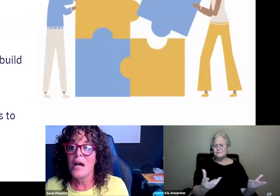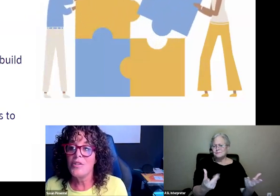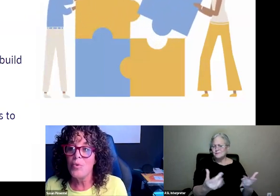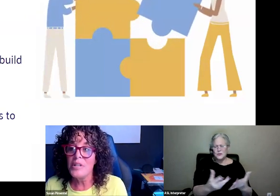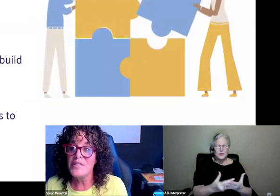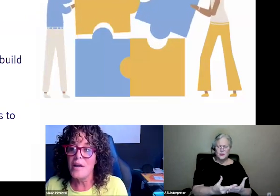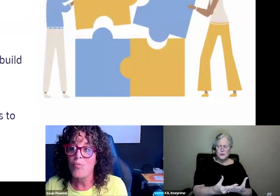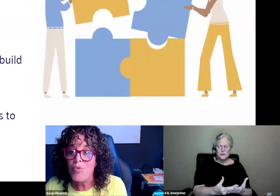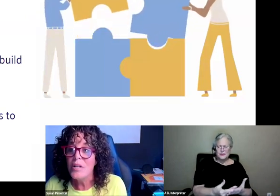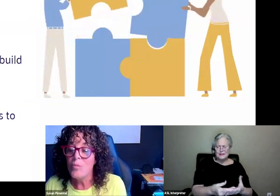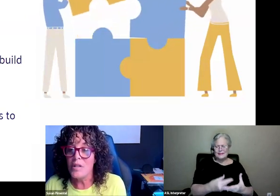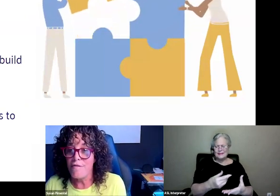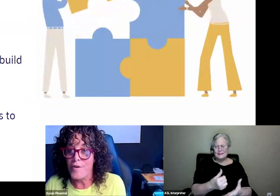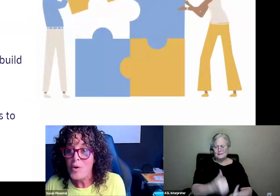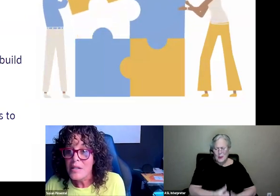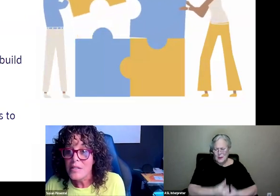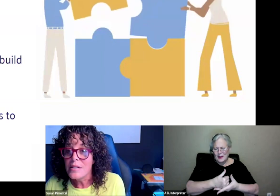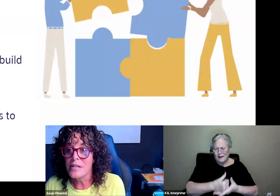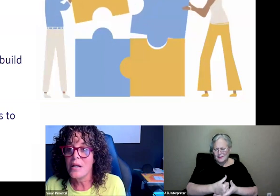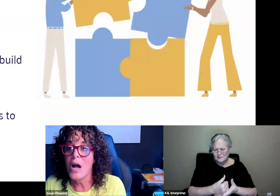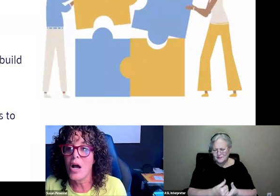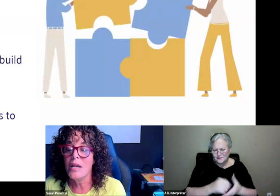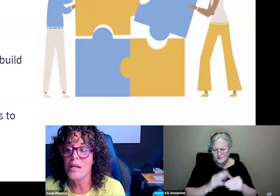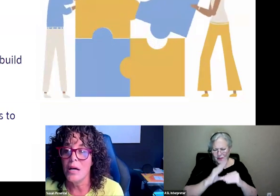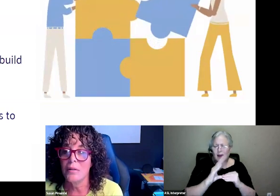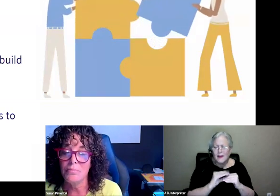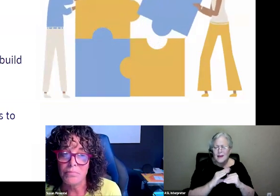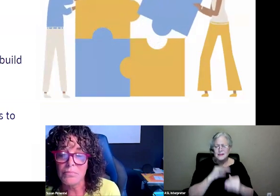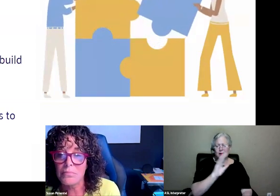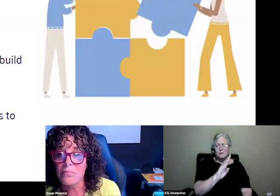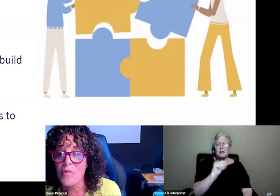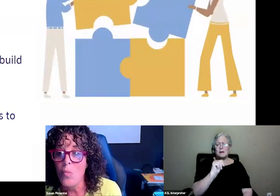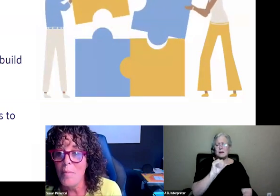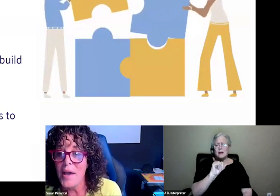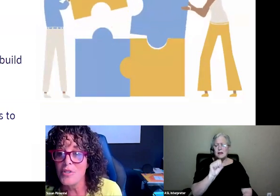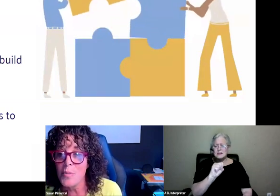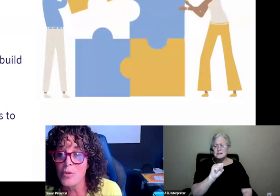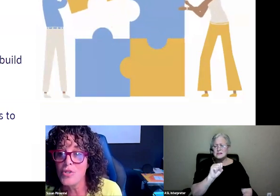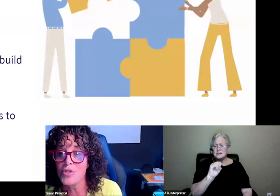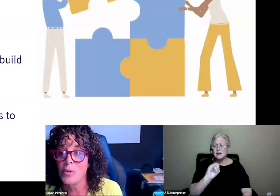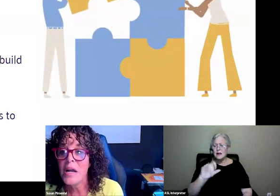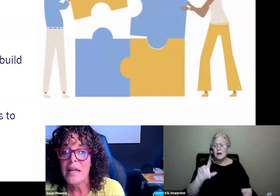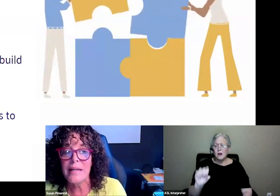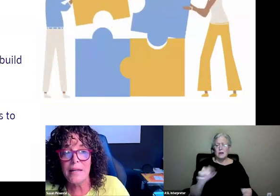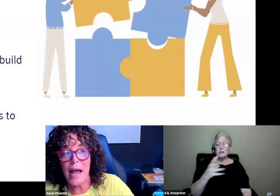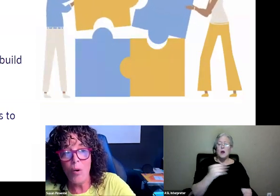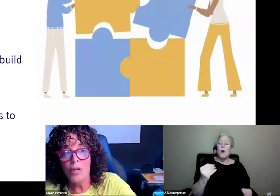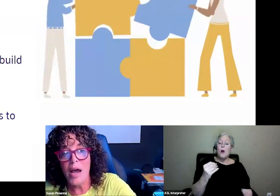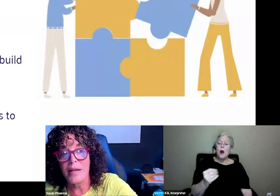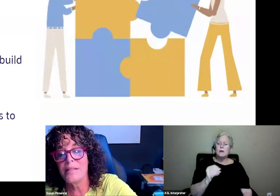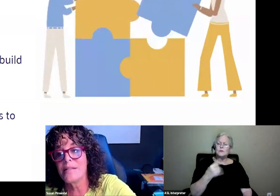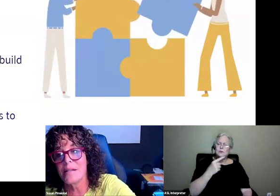to really stay really, really focused on what matters most. So it